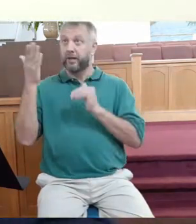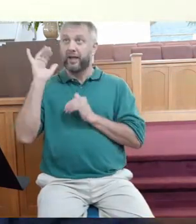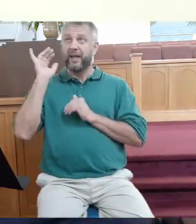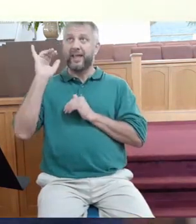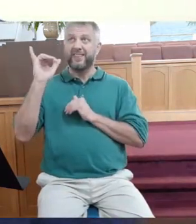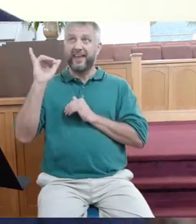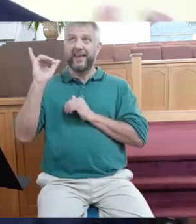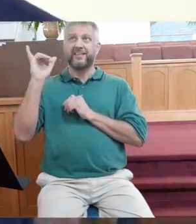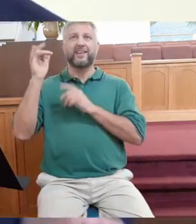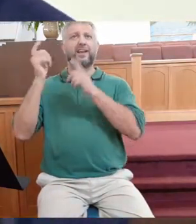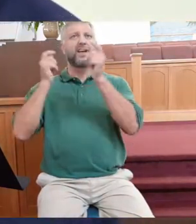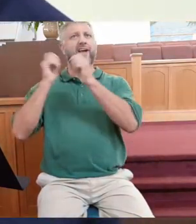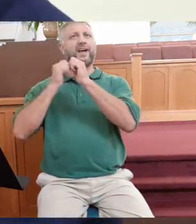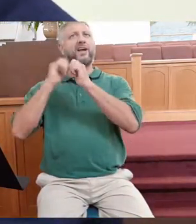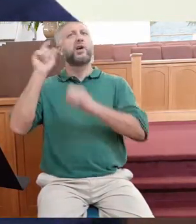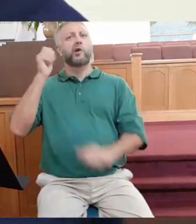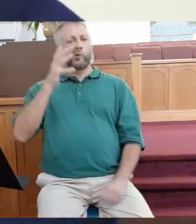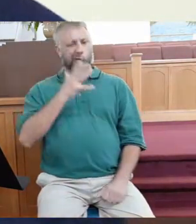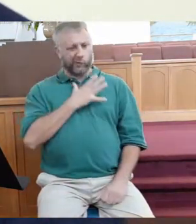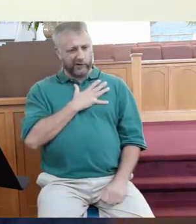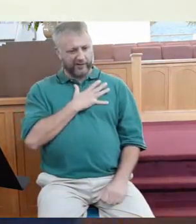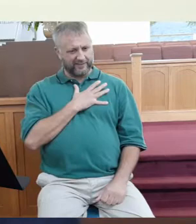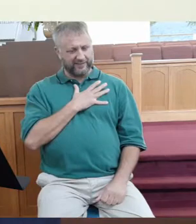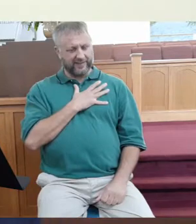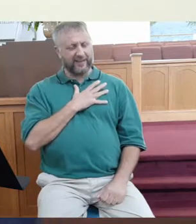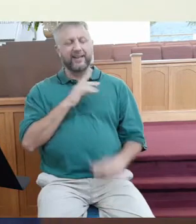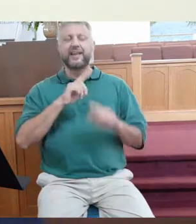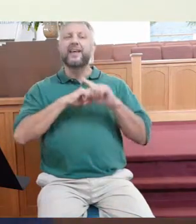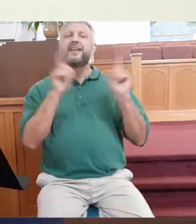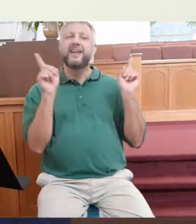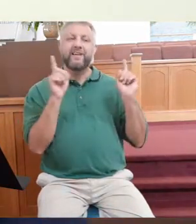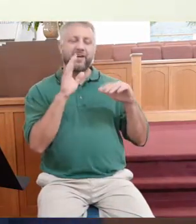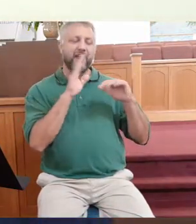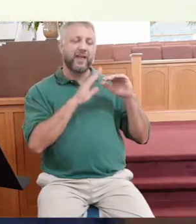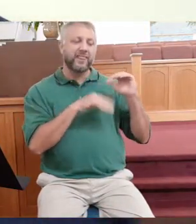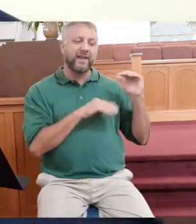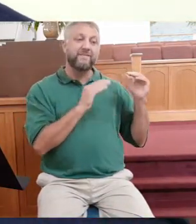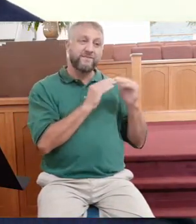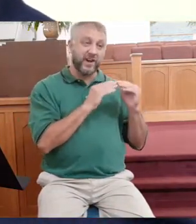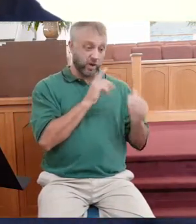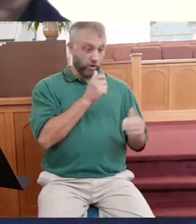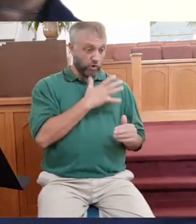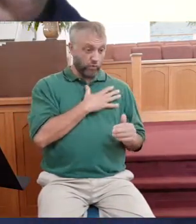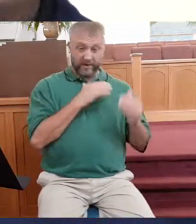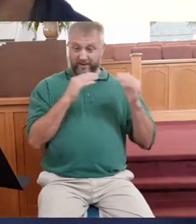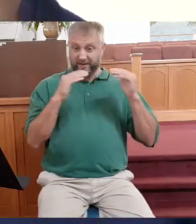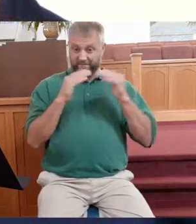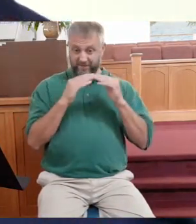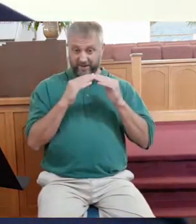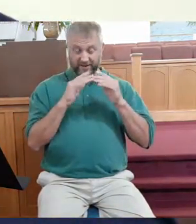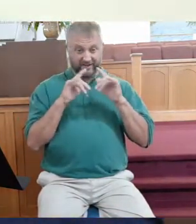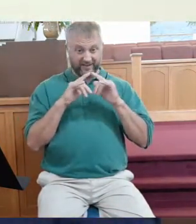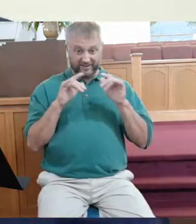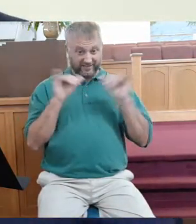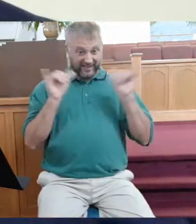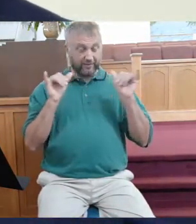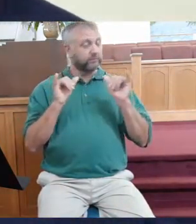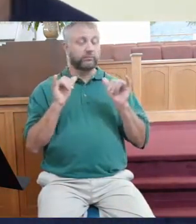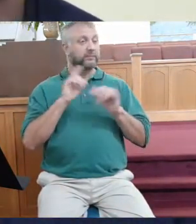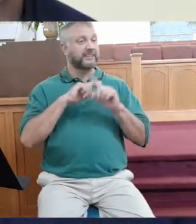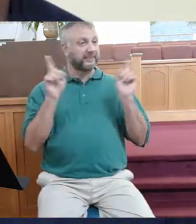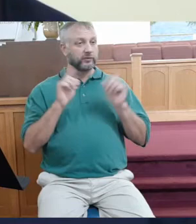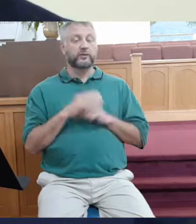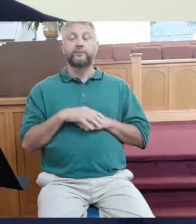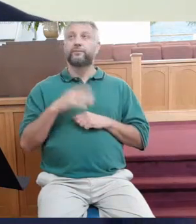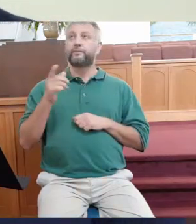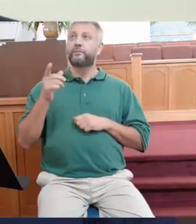grace, which is vastly different from our idea of fairness. So let me ask you this question. Have you ever said to